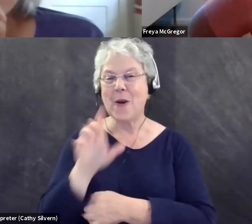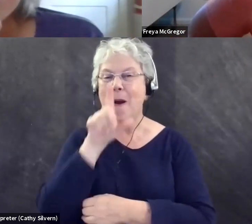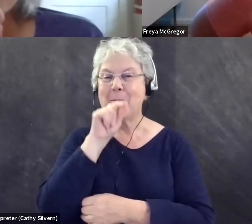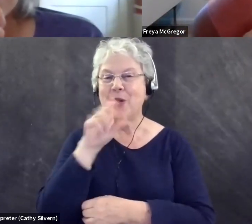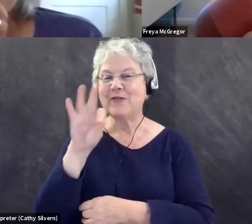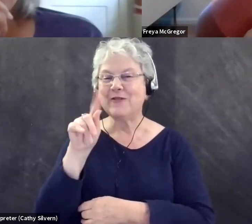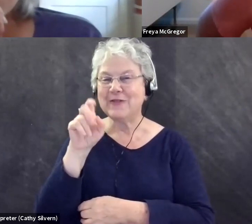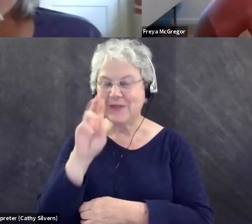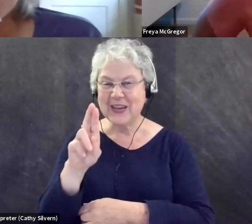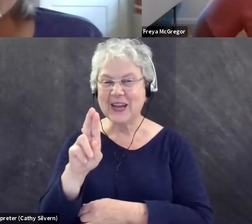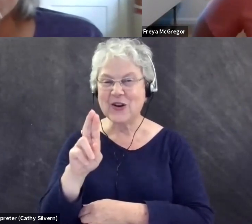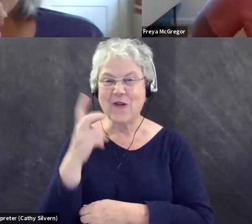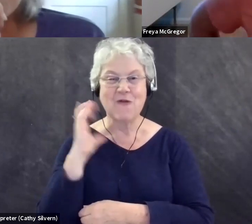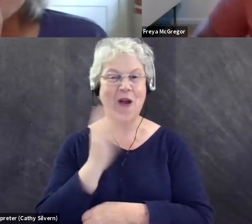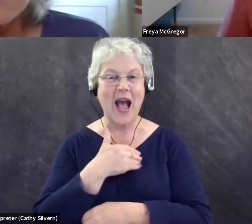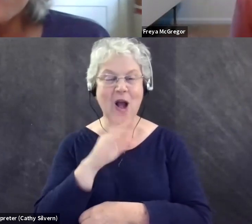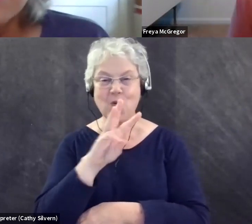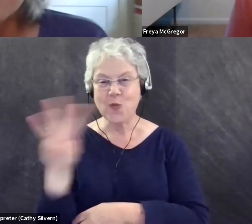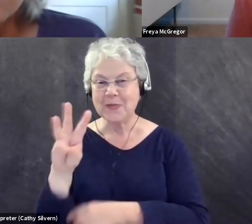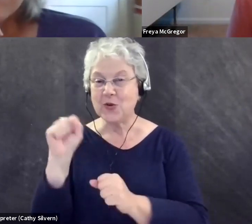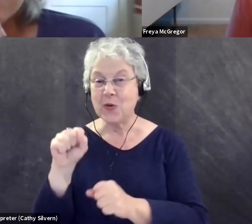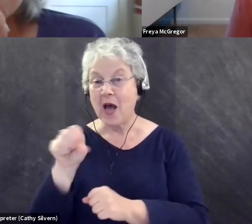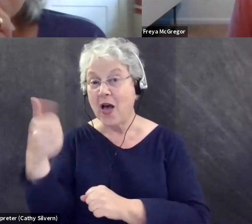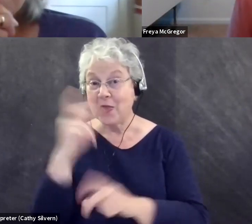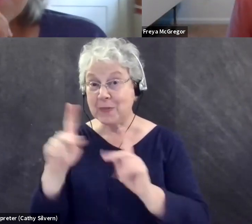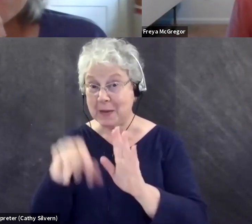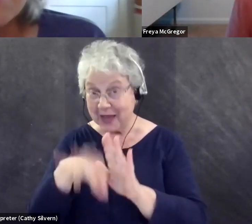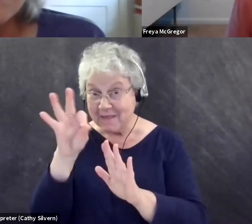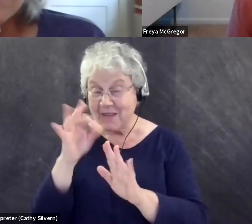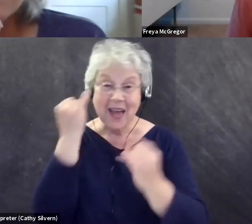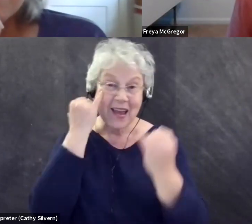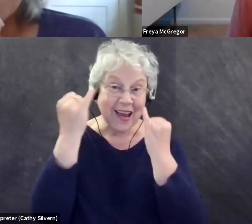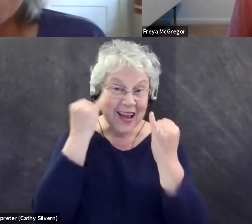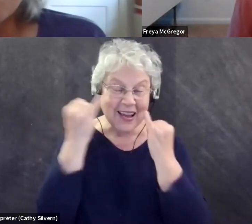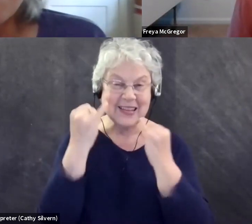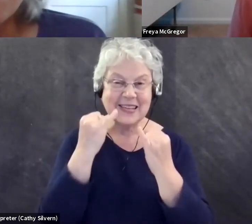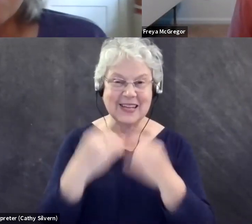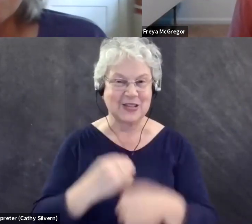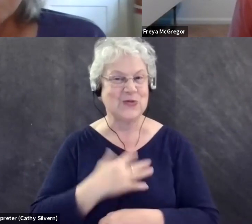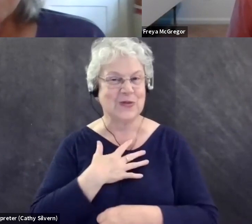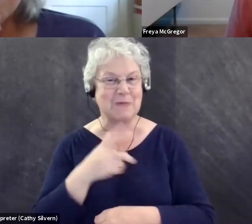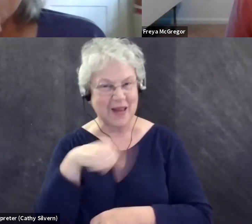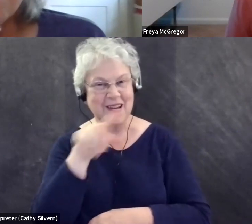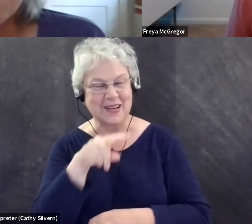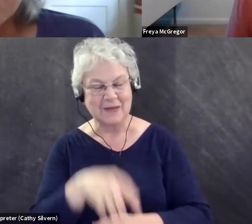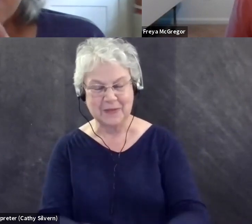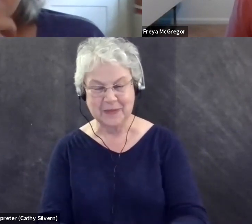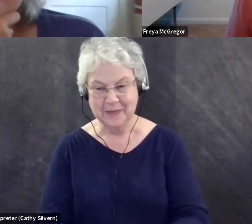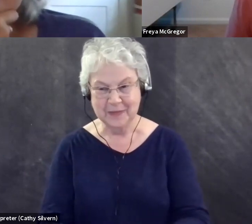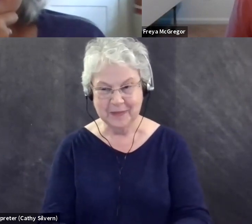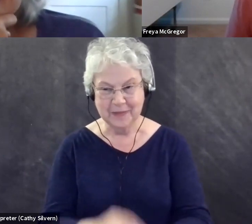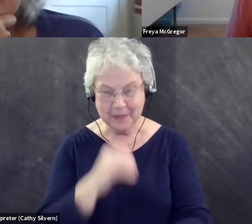situation for our website so that more people can find out if they, if they want some ideas, um, for their own friends. Yeah.